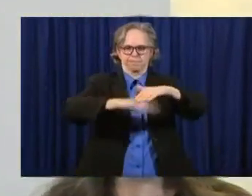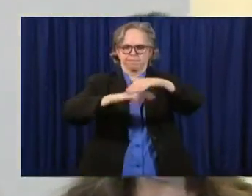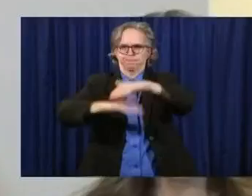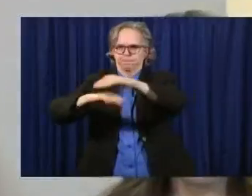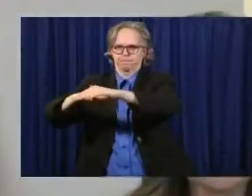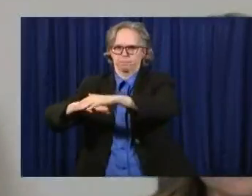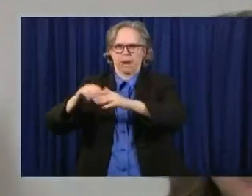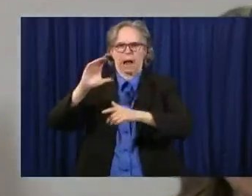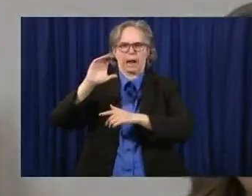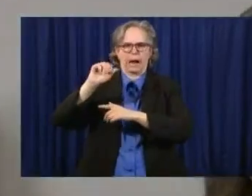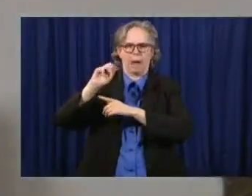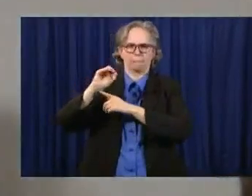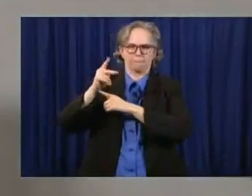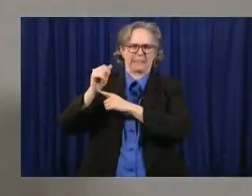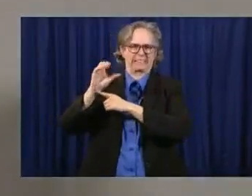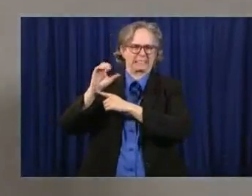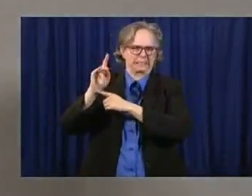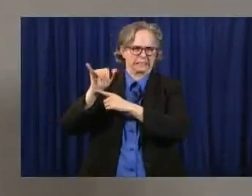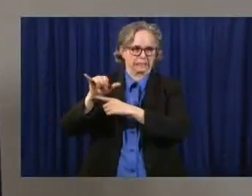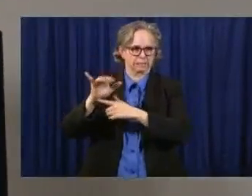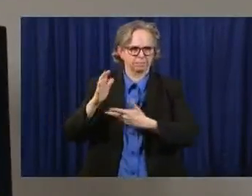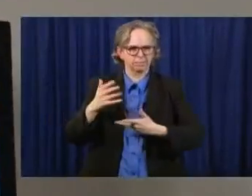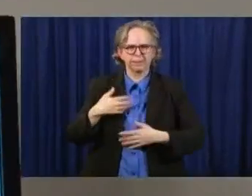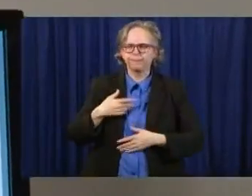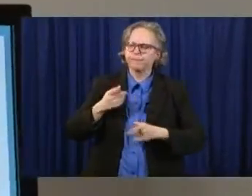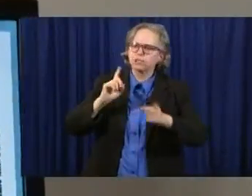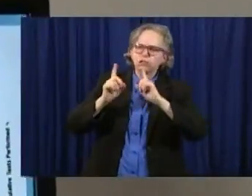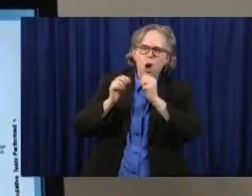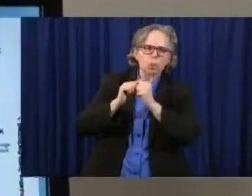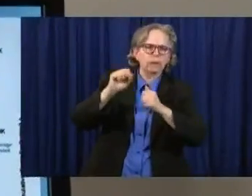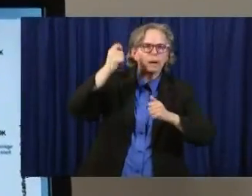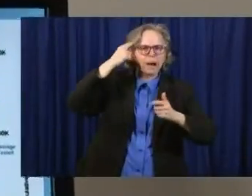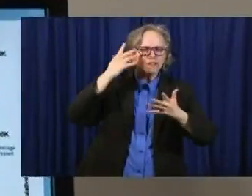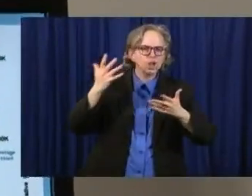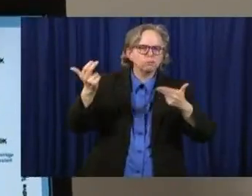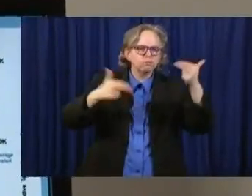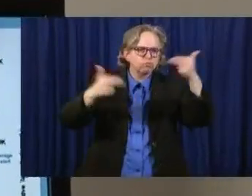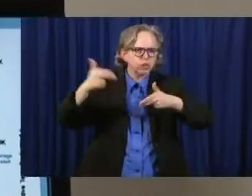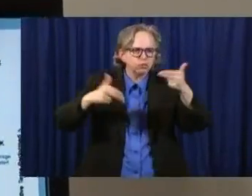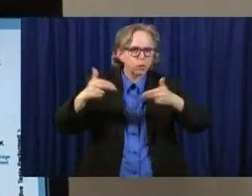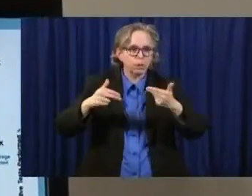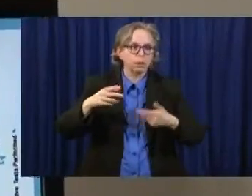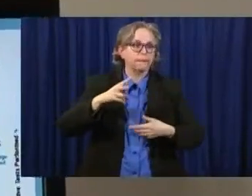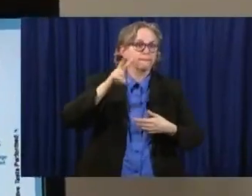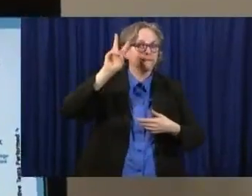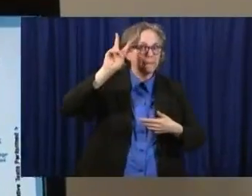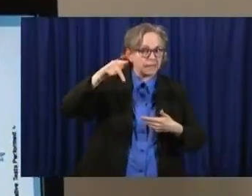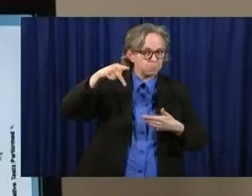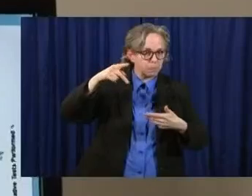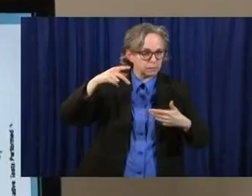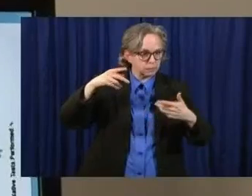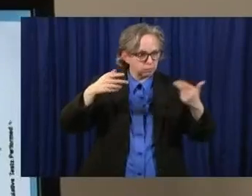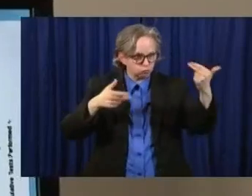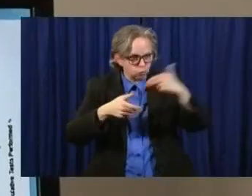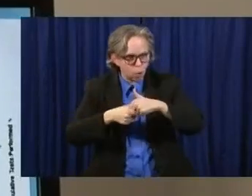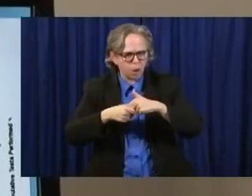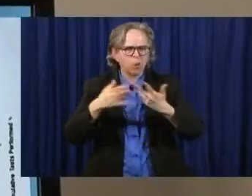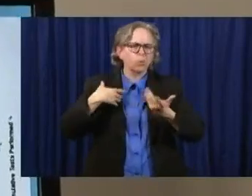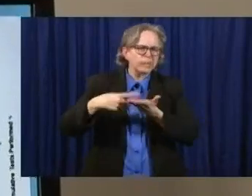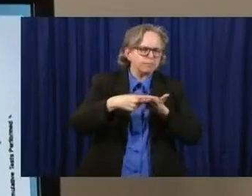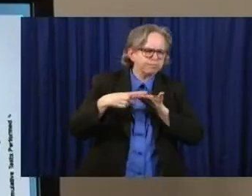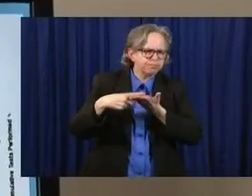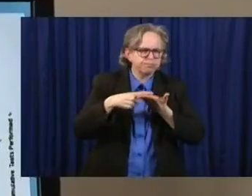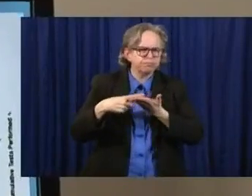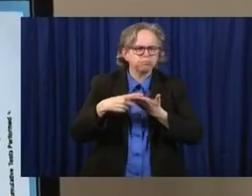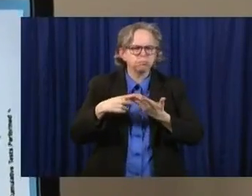a phone call with governors from around the country, with the vice president and the White House team. And we see that states all over